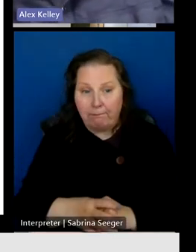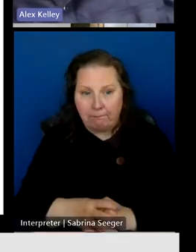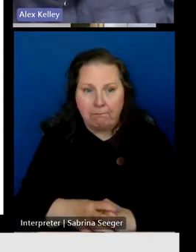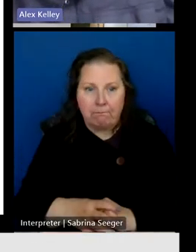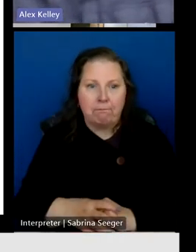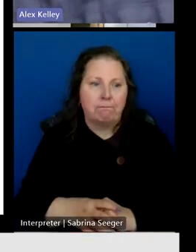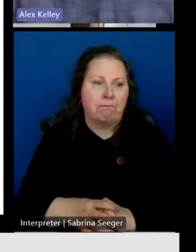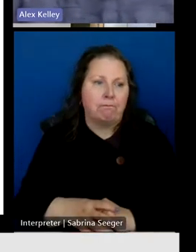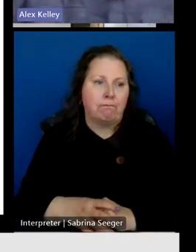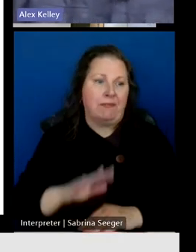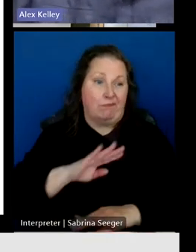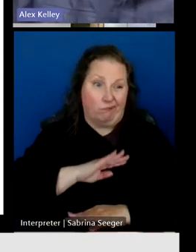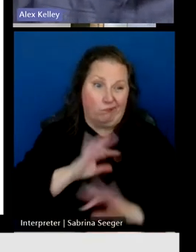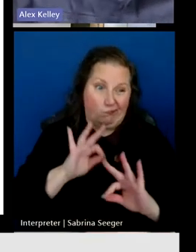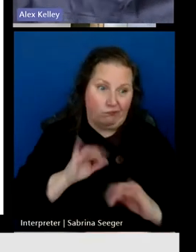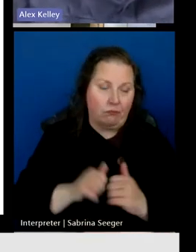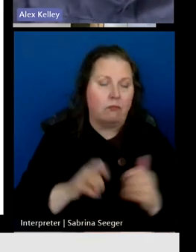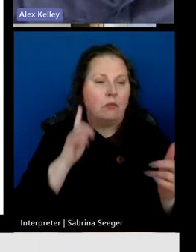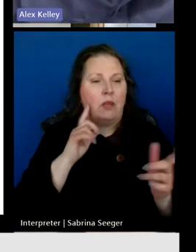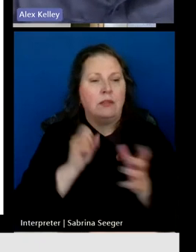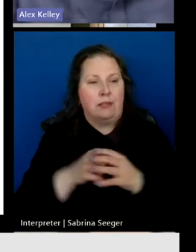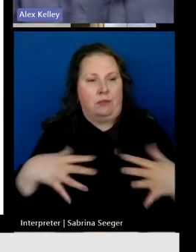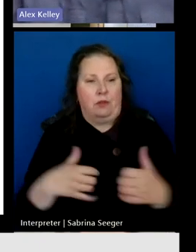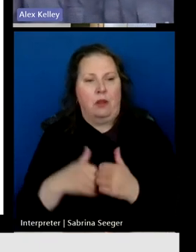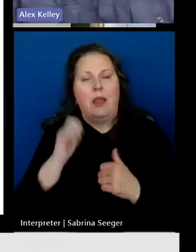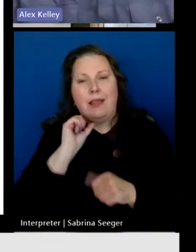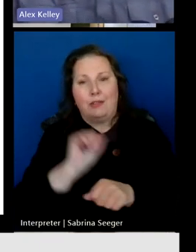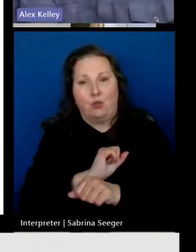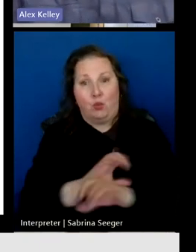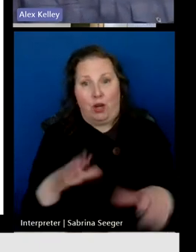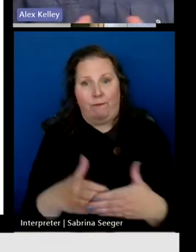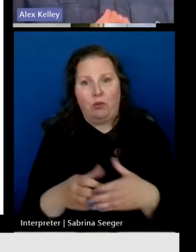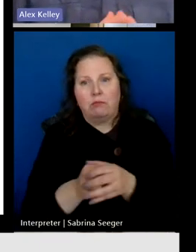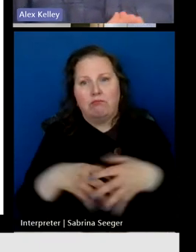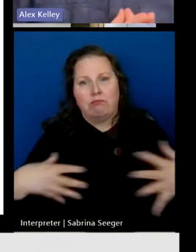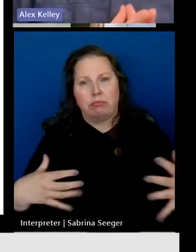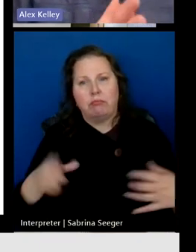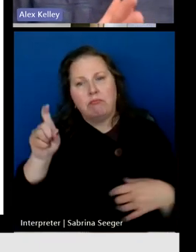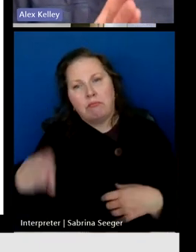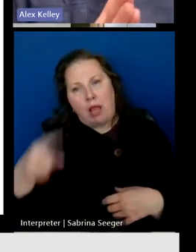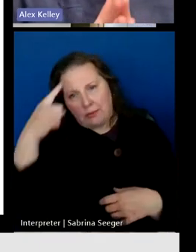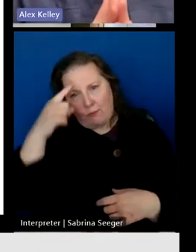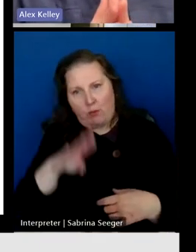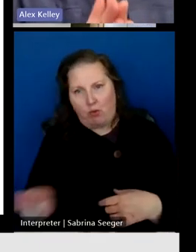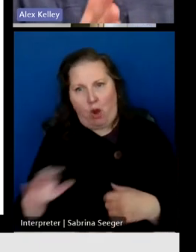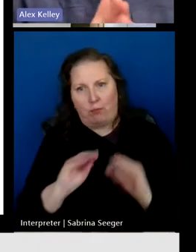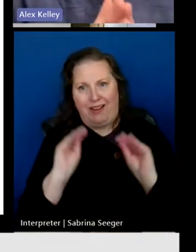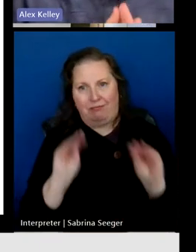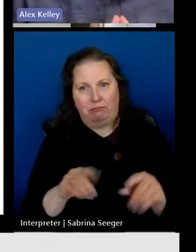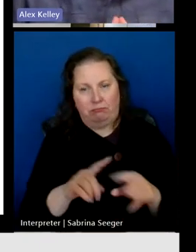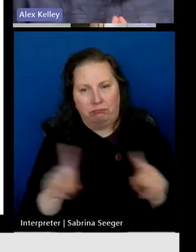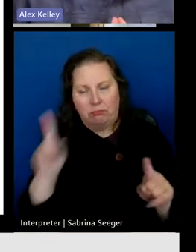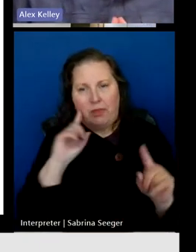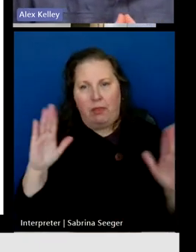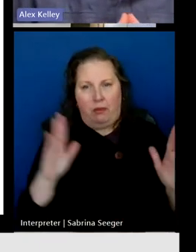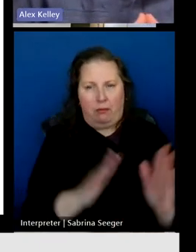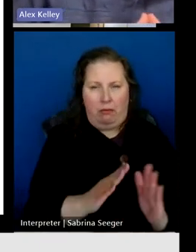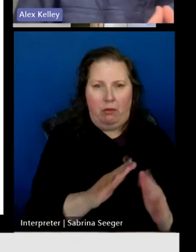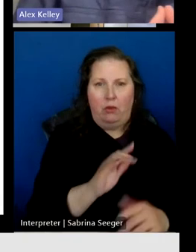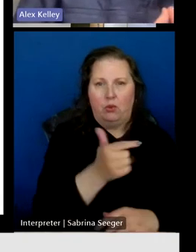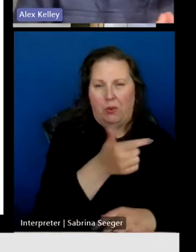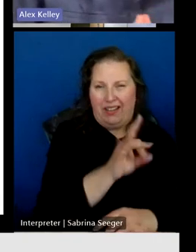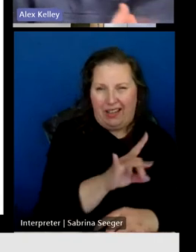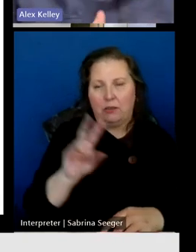We also found that Vermont needs to grow its broadband construction workforce. That sector shrunk between 2018 and 2022